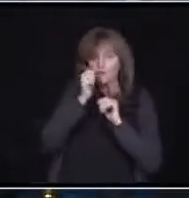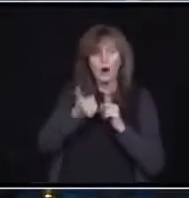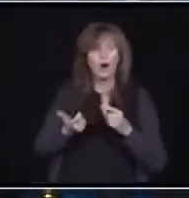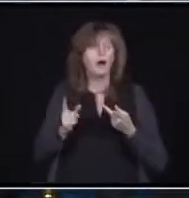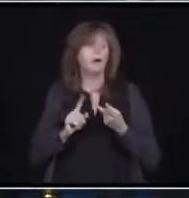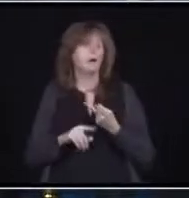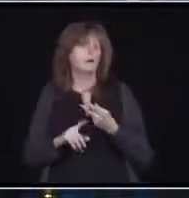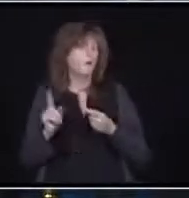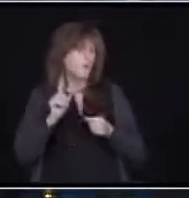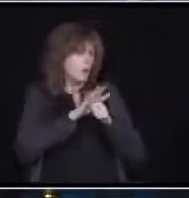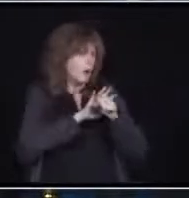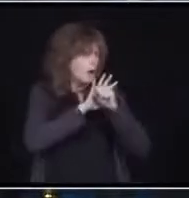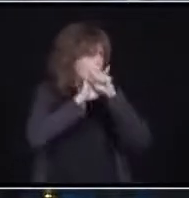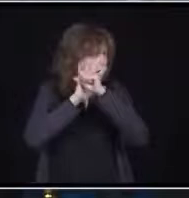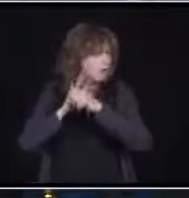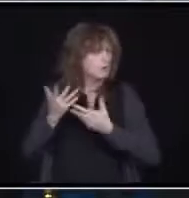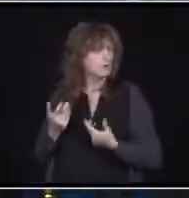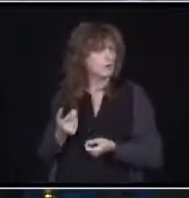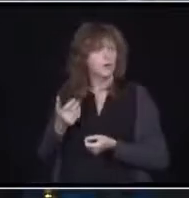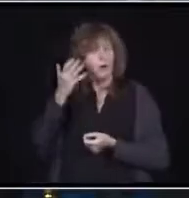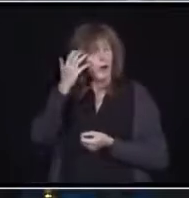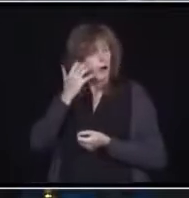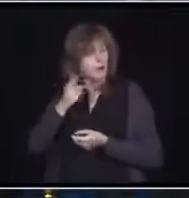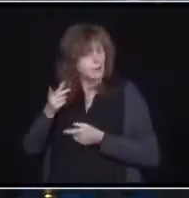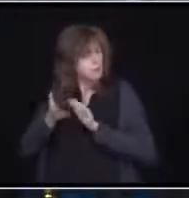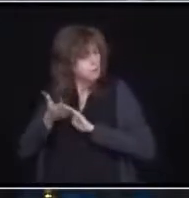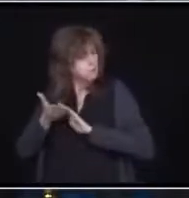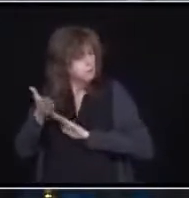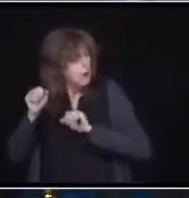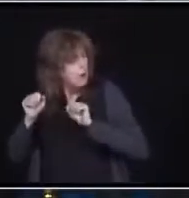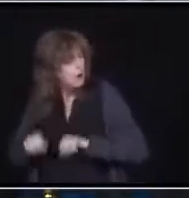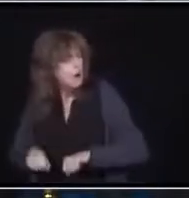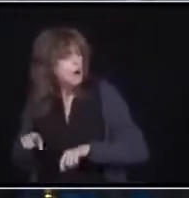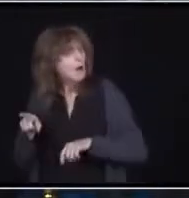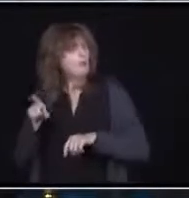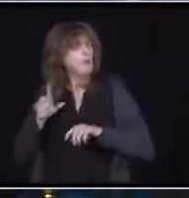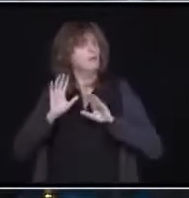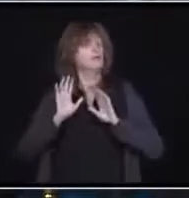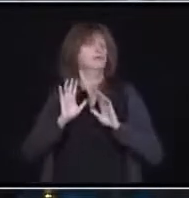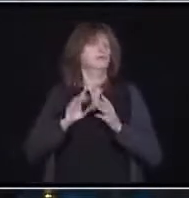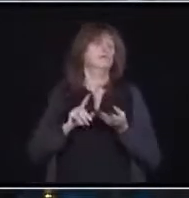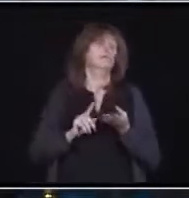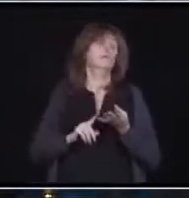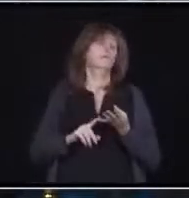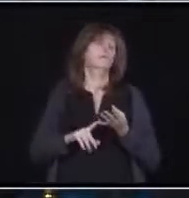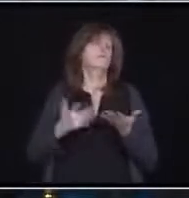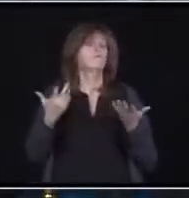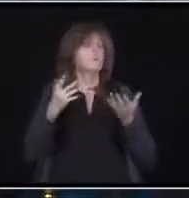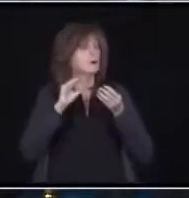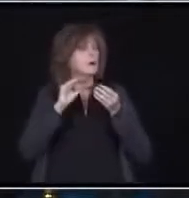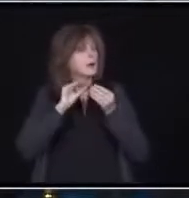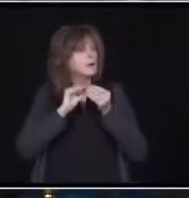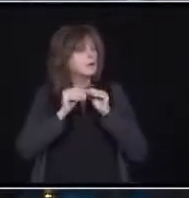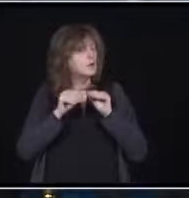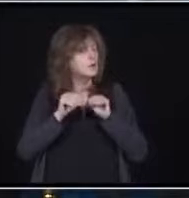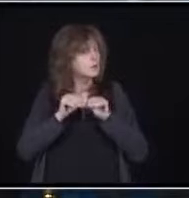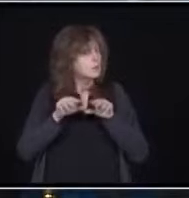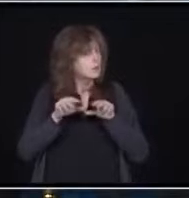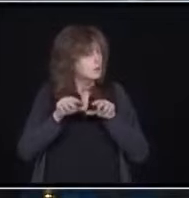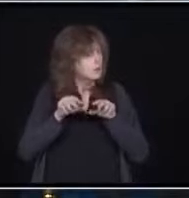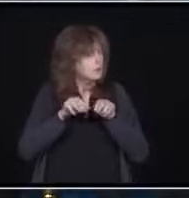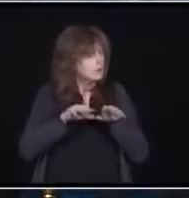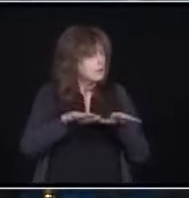hospital's ability to cope, the R factor, the reproductive number of cases that determines